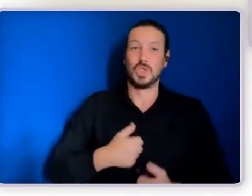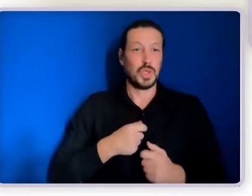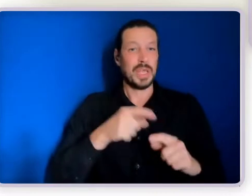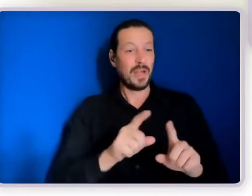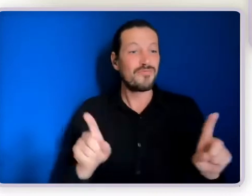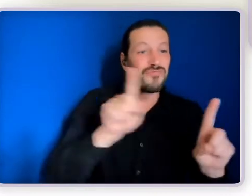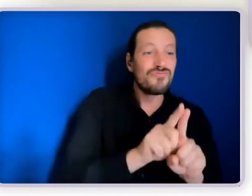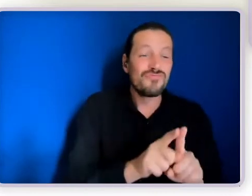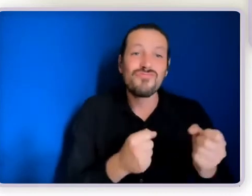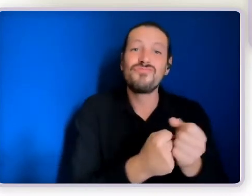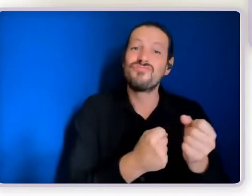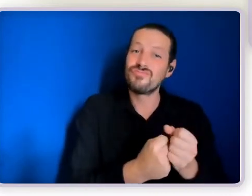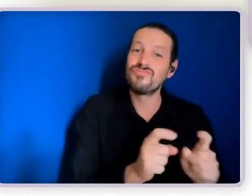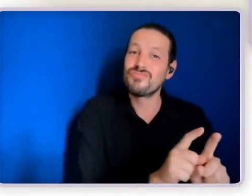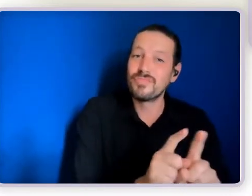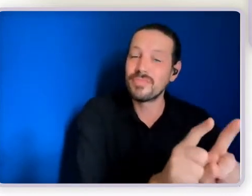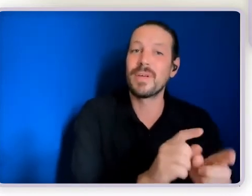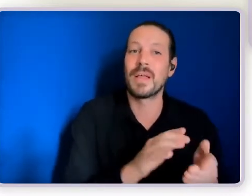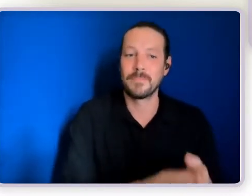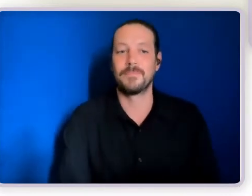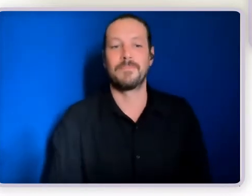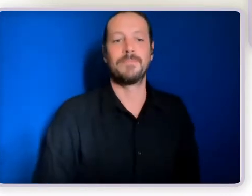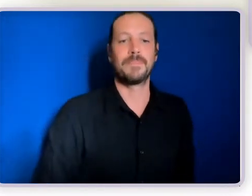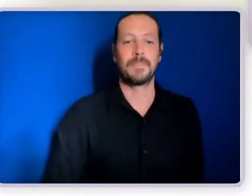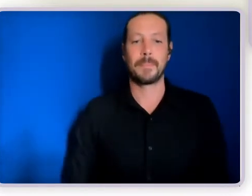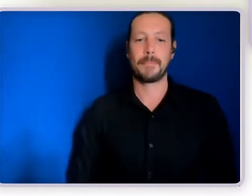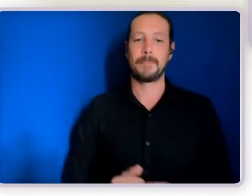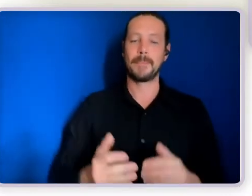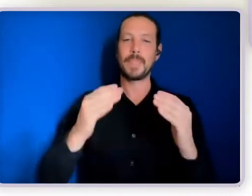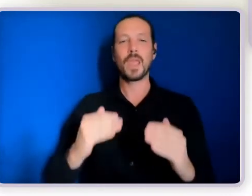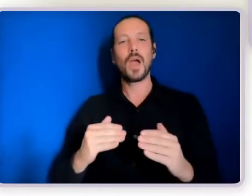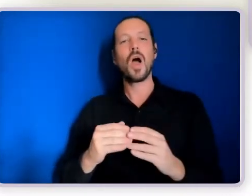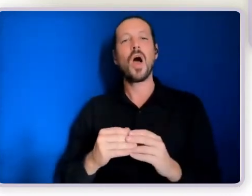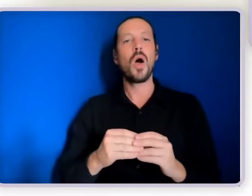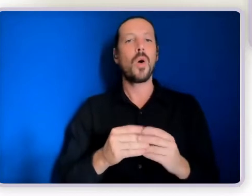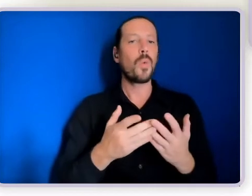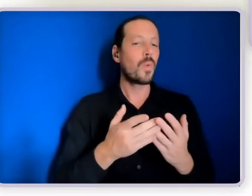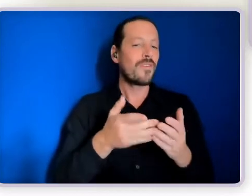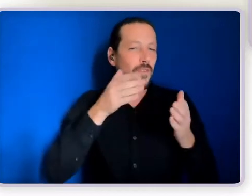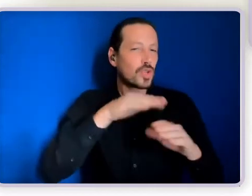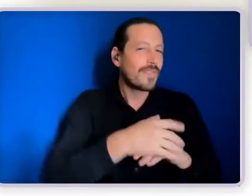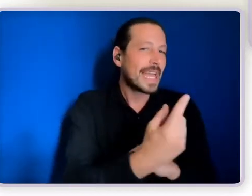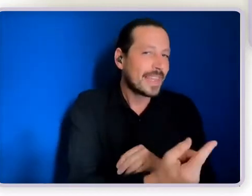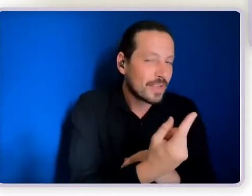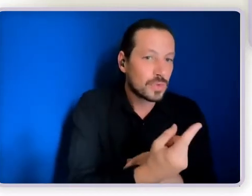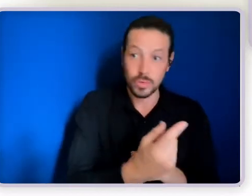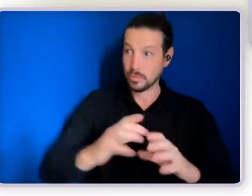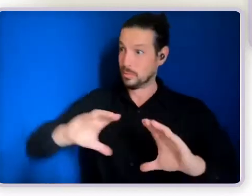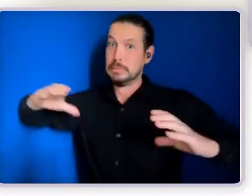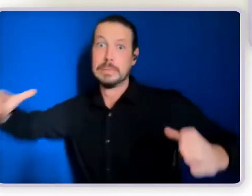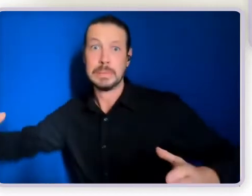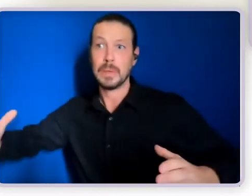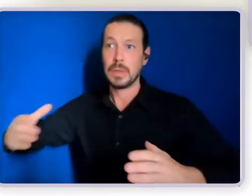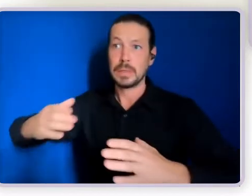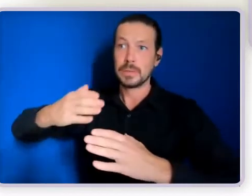We also focus on individuals. We're not working with groups or large institutions. We're